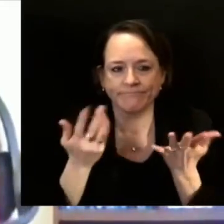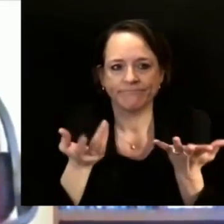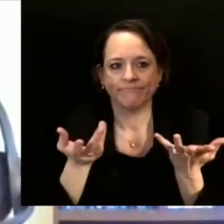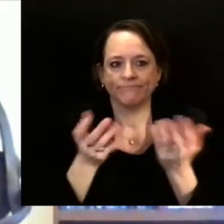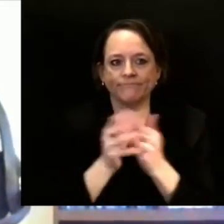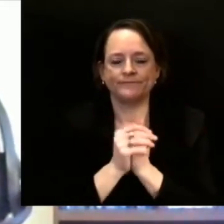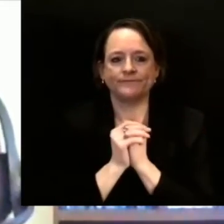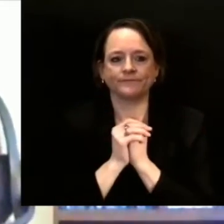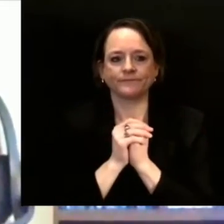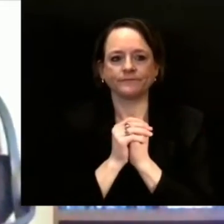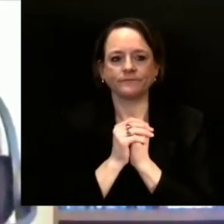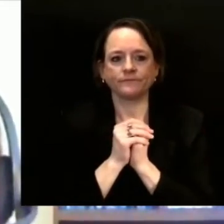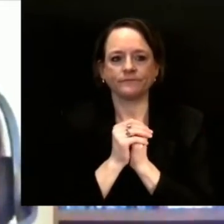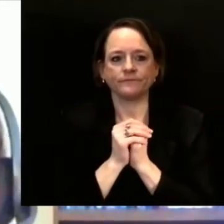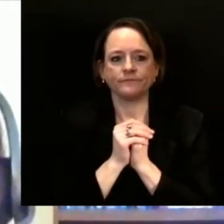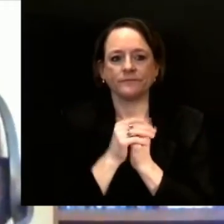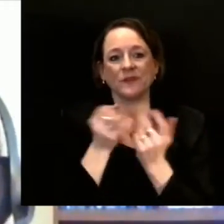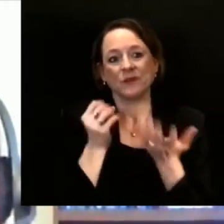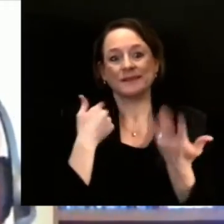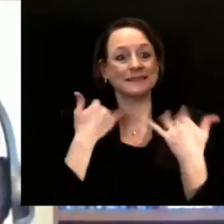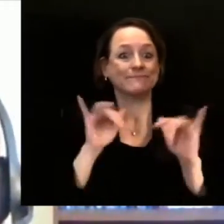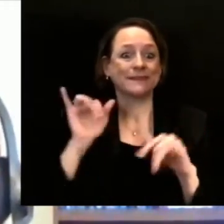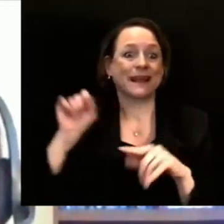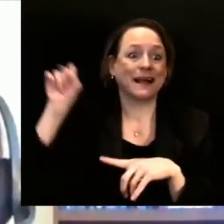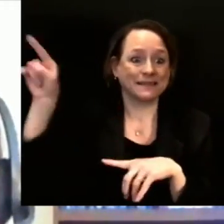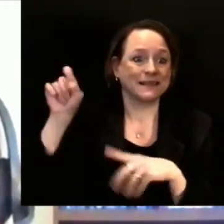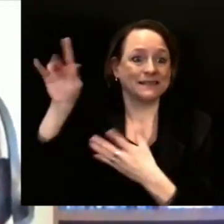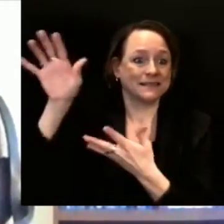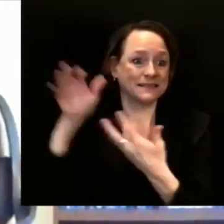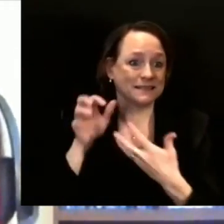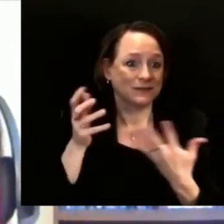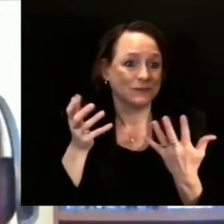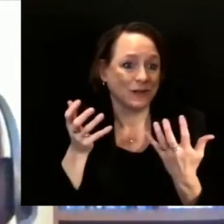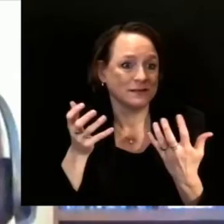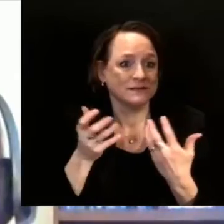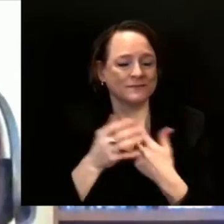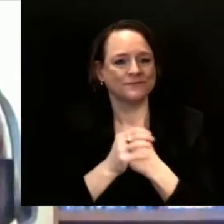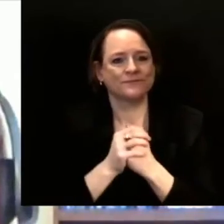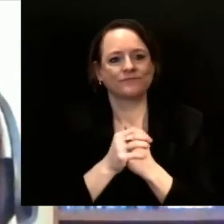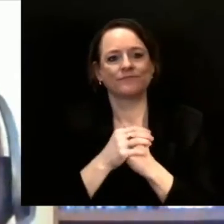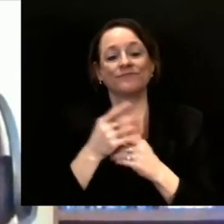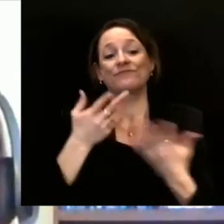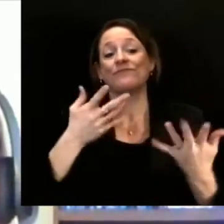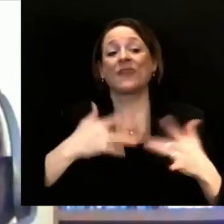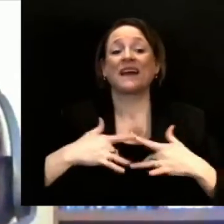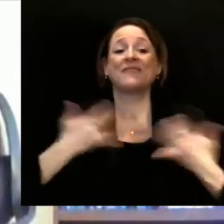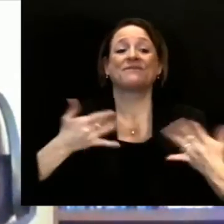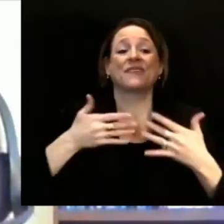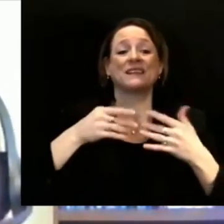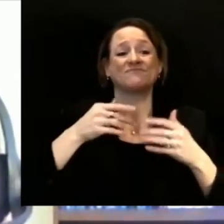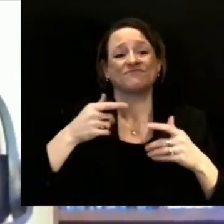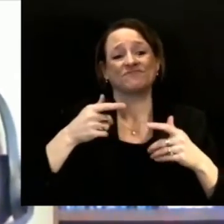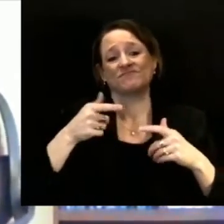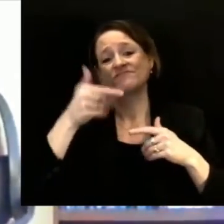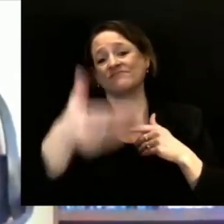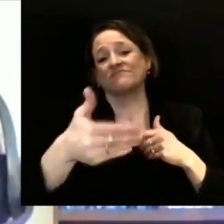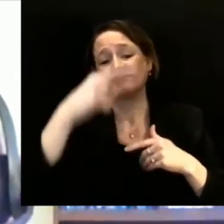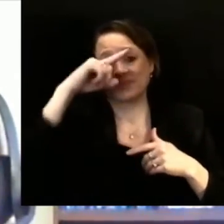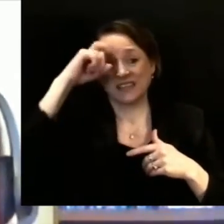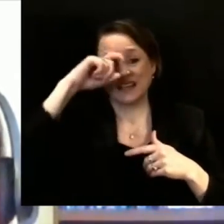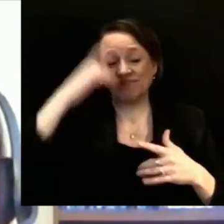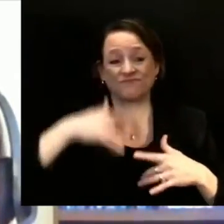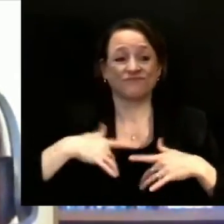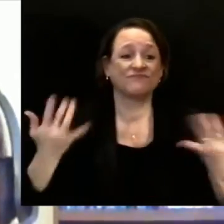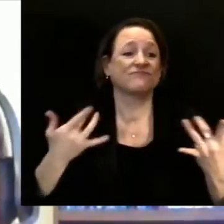event planners who have to plan ahead and have to make good guesses about how much investment they want to put in things now